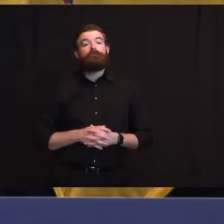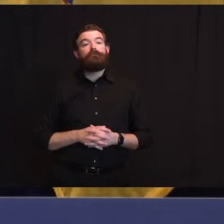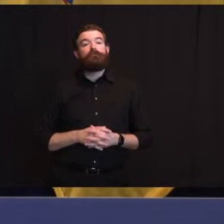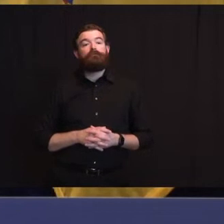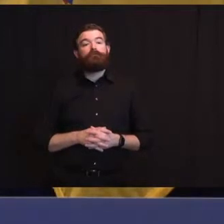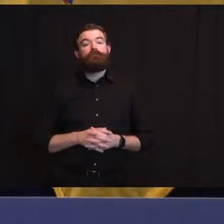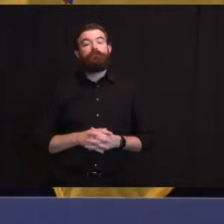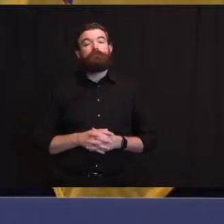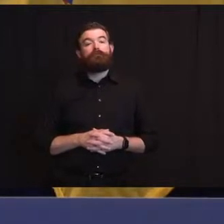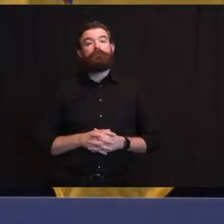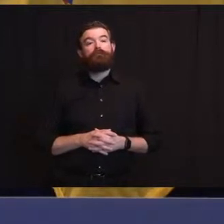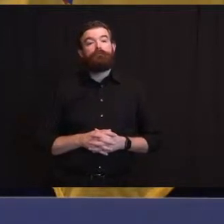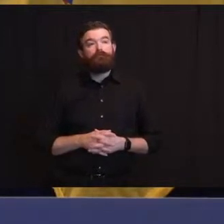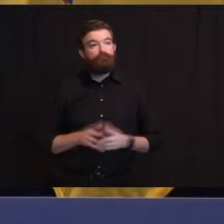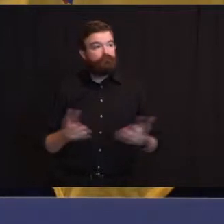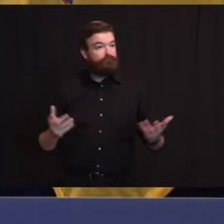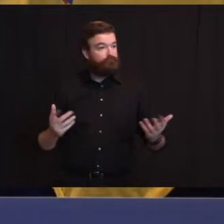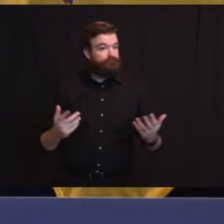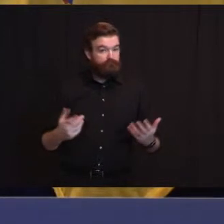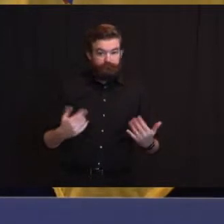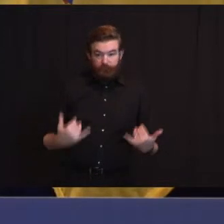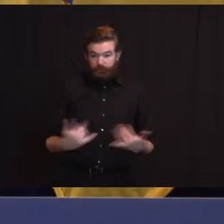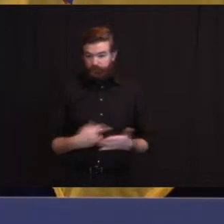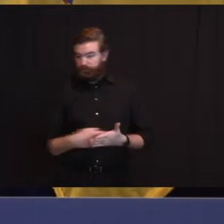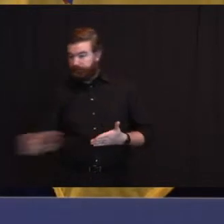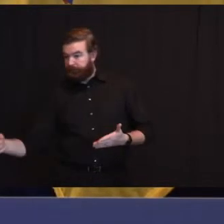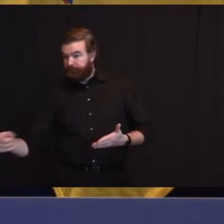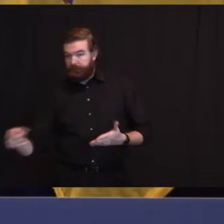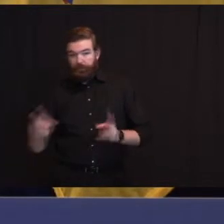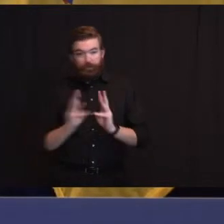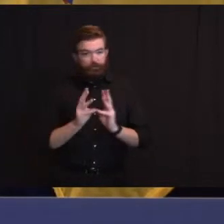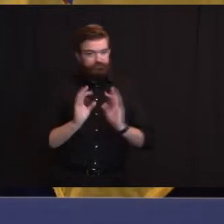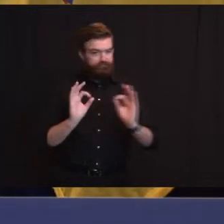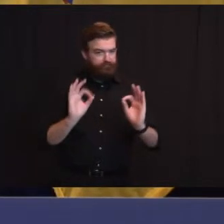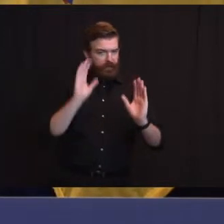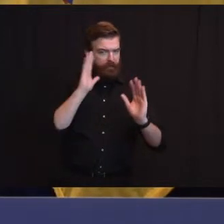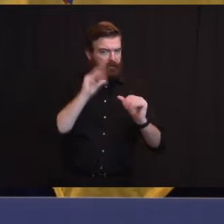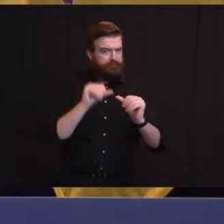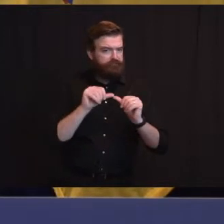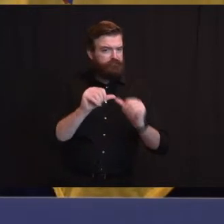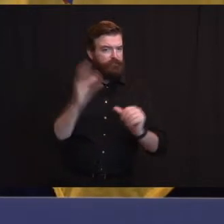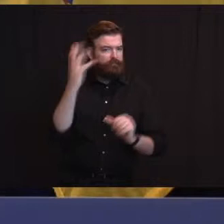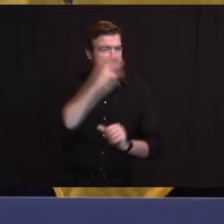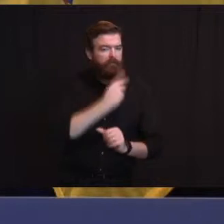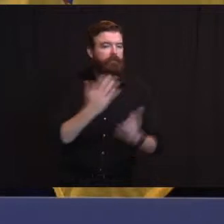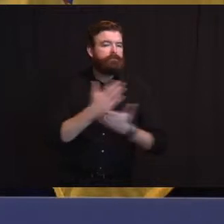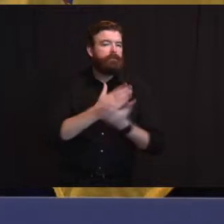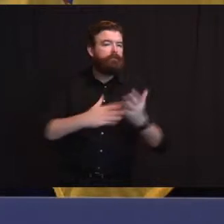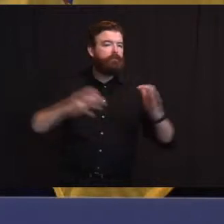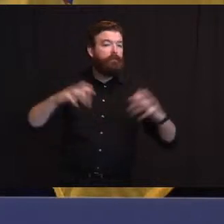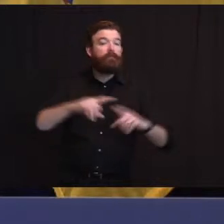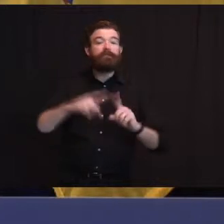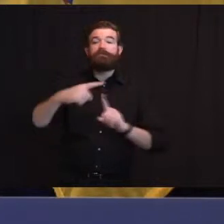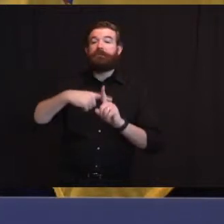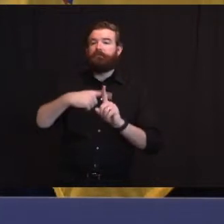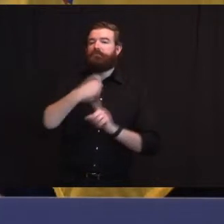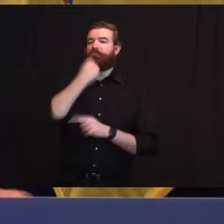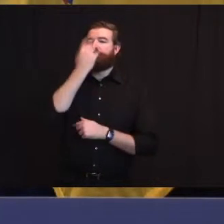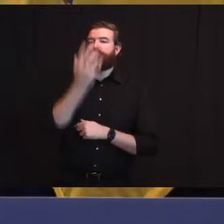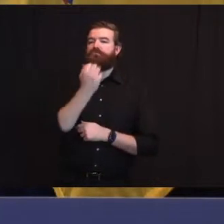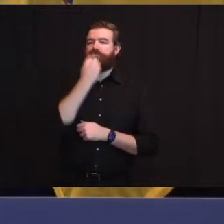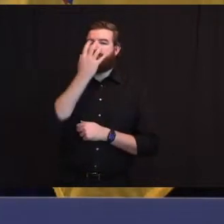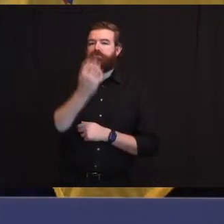gorgeous out and we hope that it remains that way. may see some precipitation, but I think the temps are going to be warm enough that it stays rain.